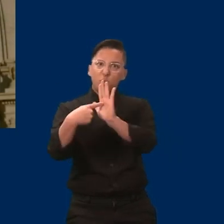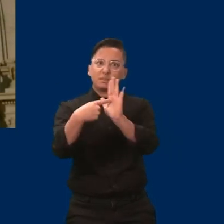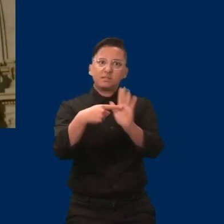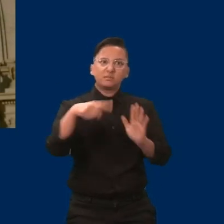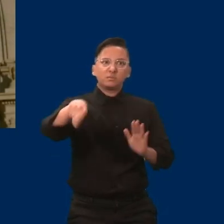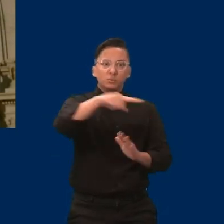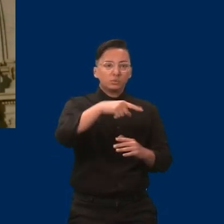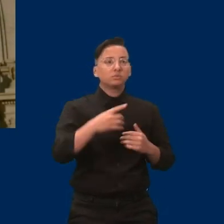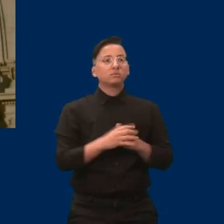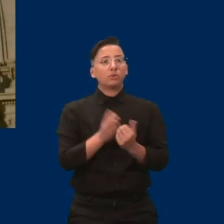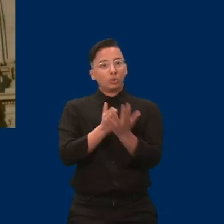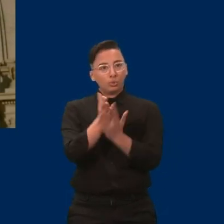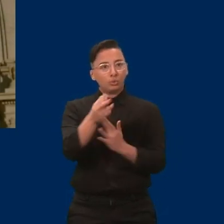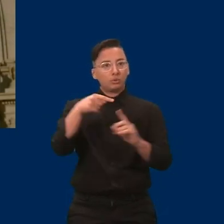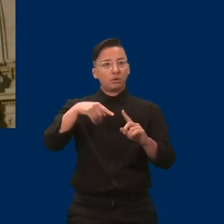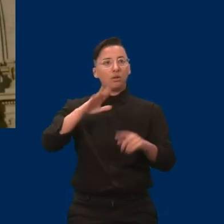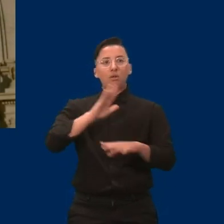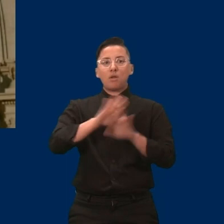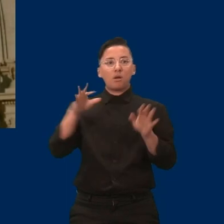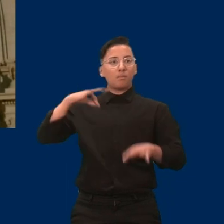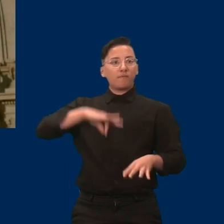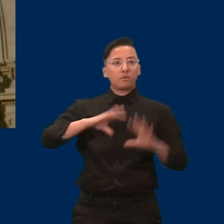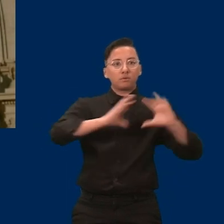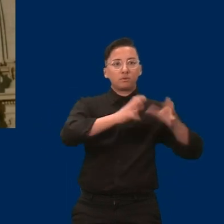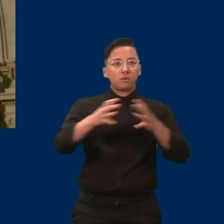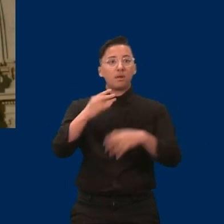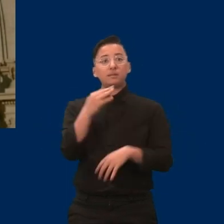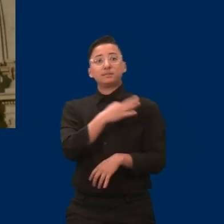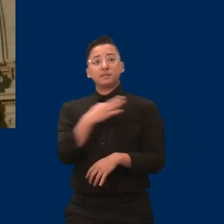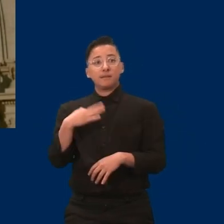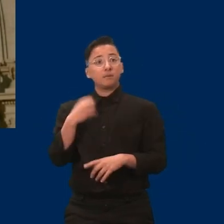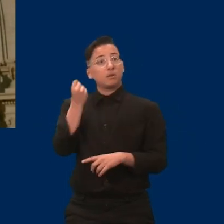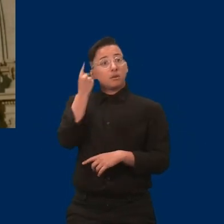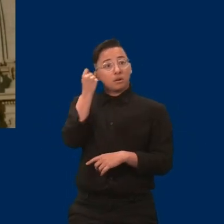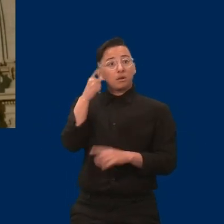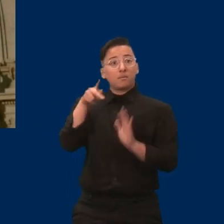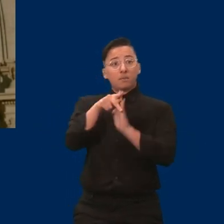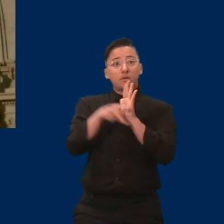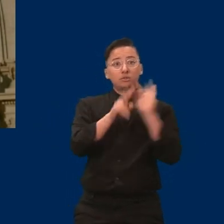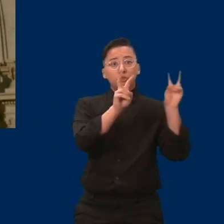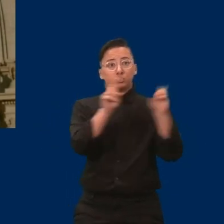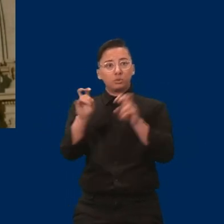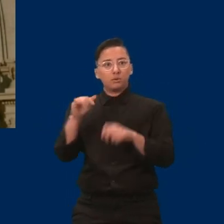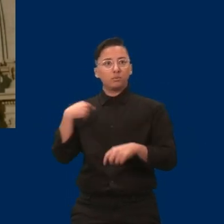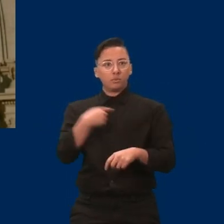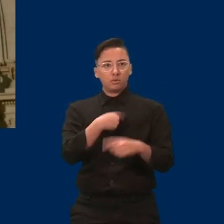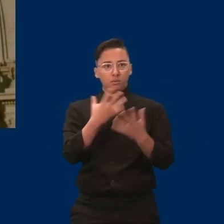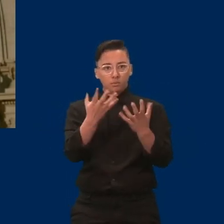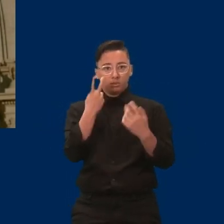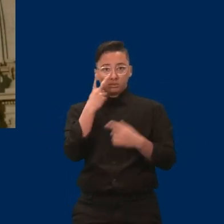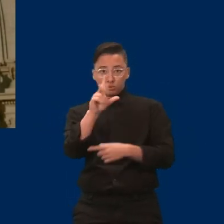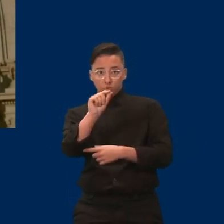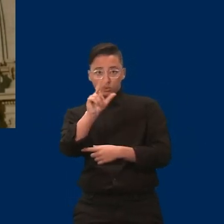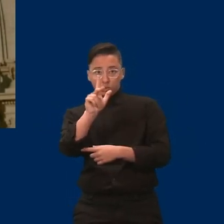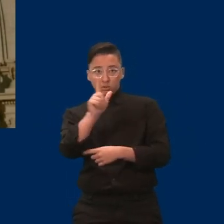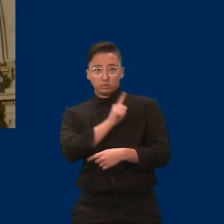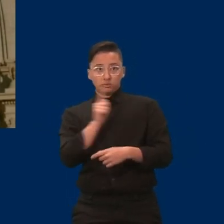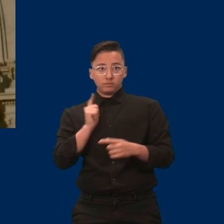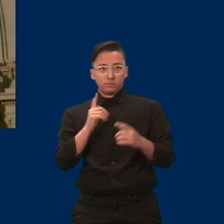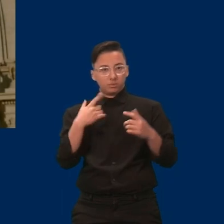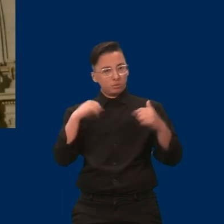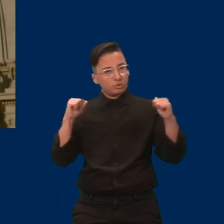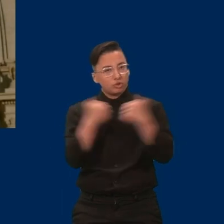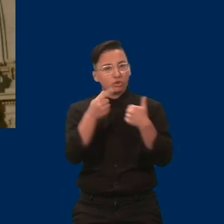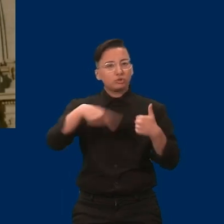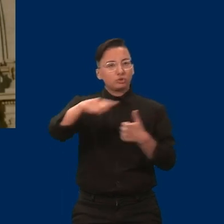staff, and to understand some of the policy issues that we are working on in 2023, and to challenge all of you to stay engaged throughout the